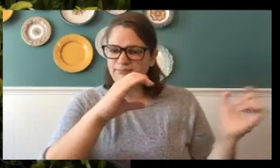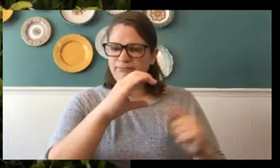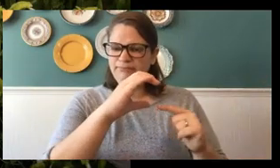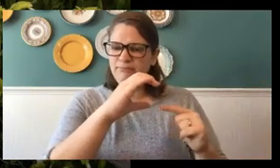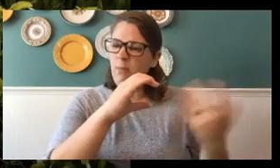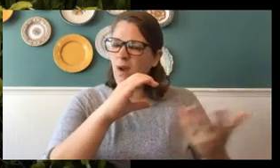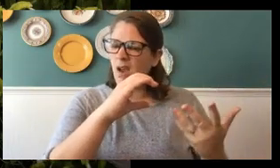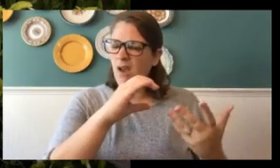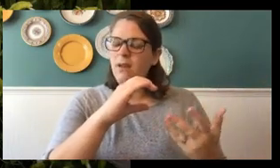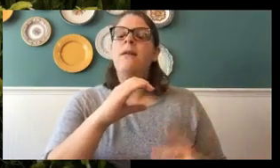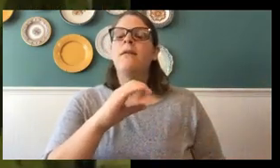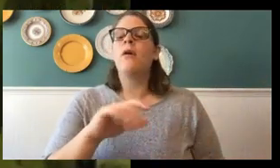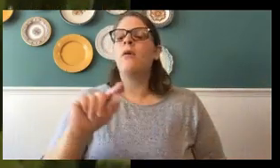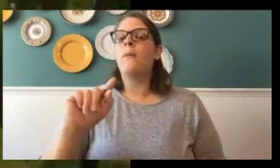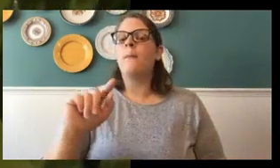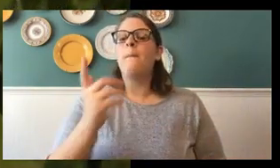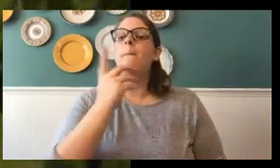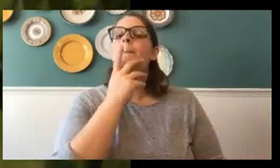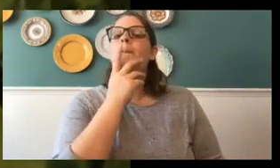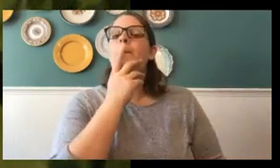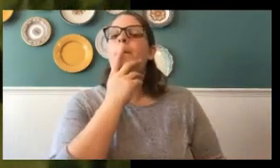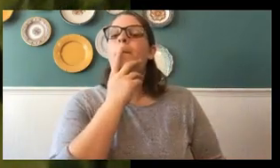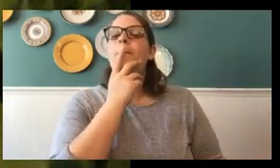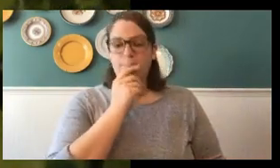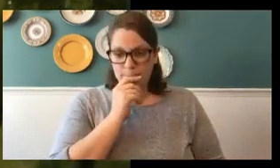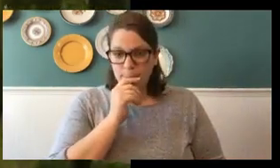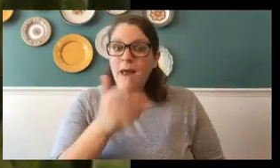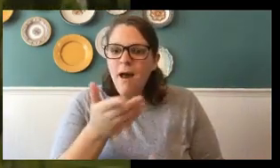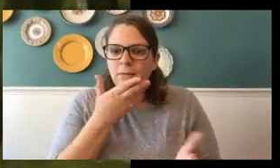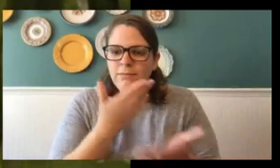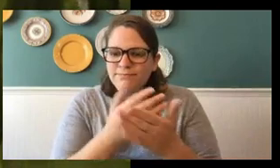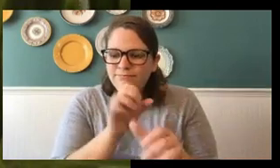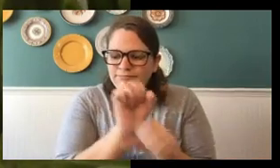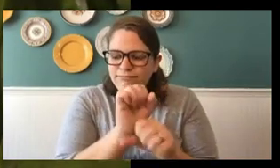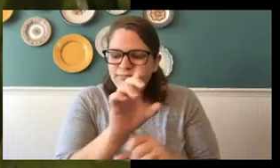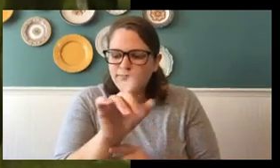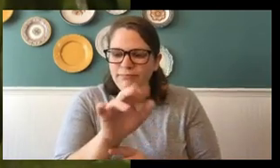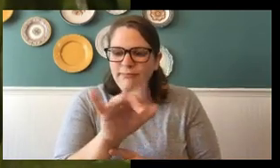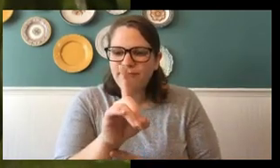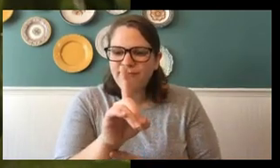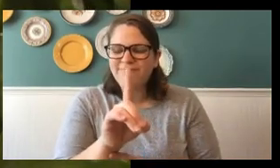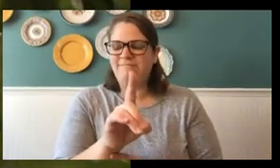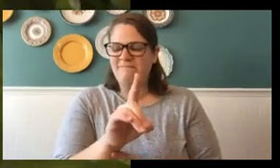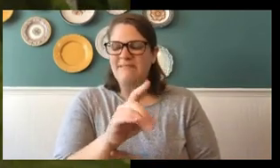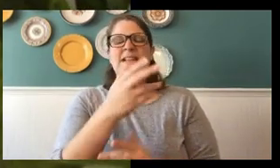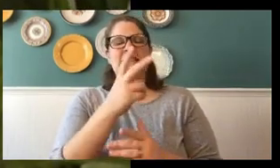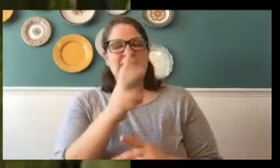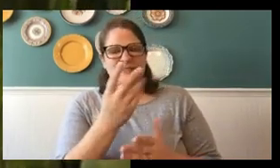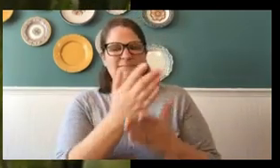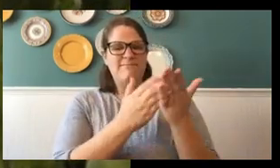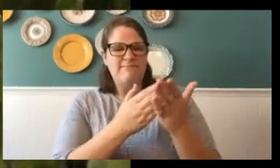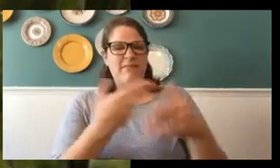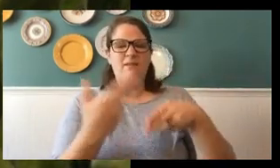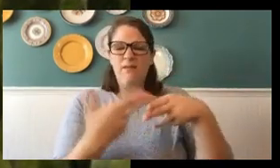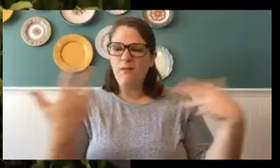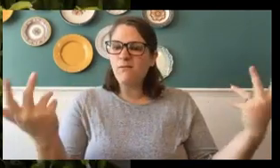body is called a what? Hmm, good job, David. The second part of an insect's body